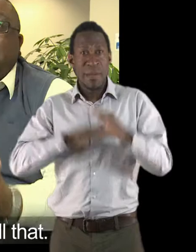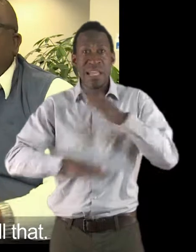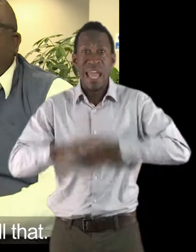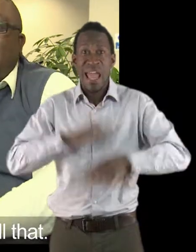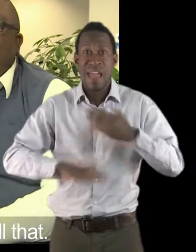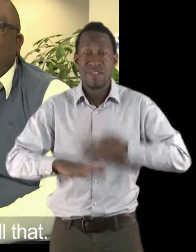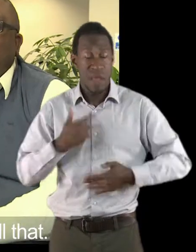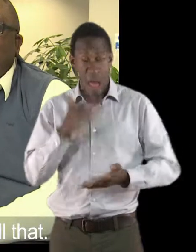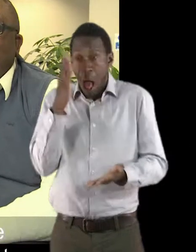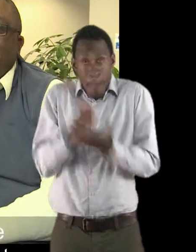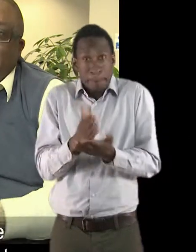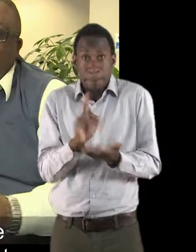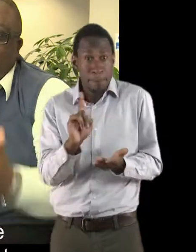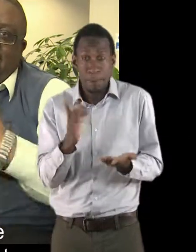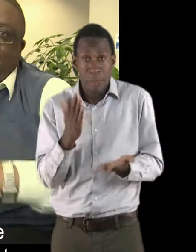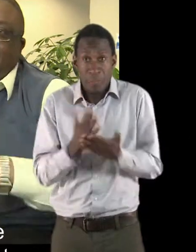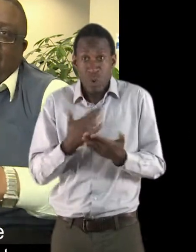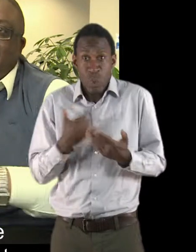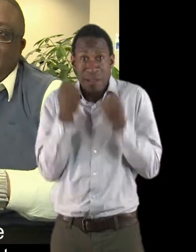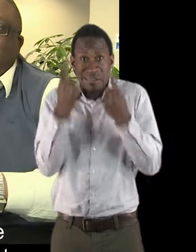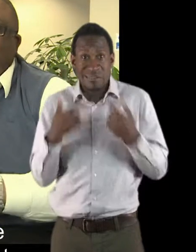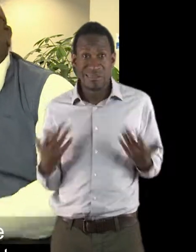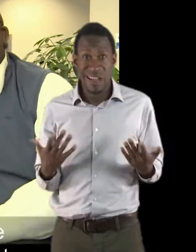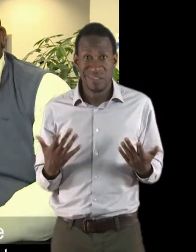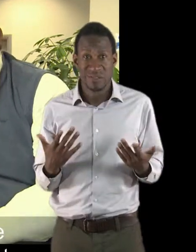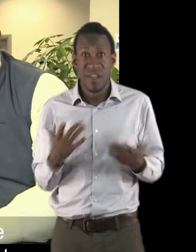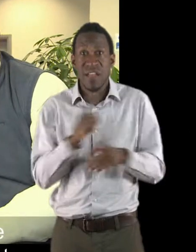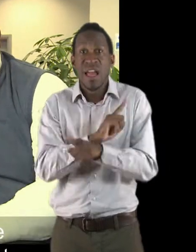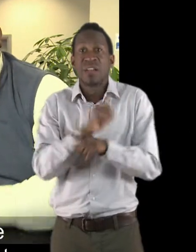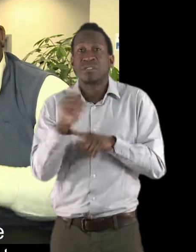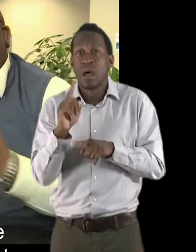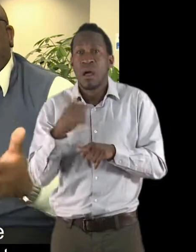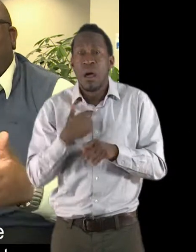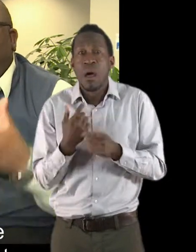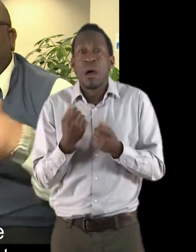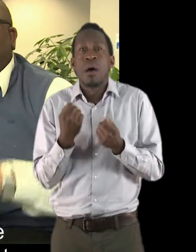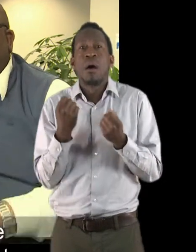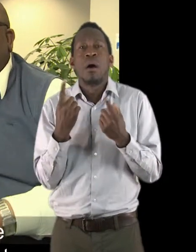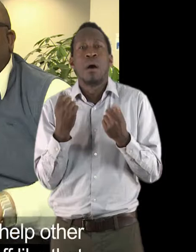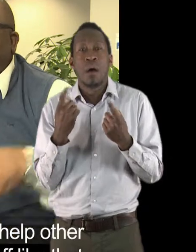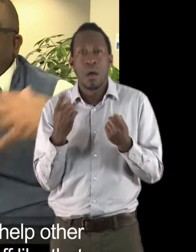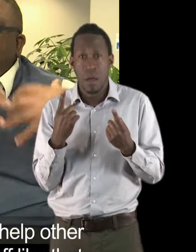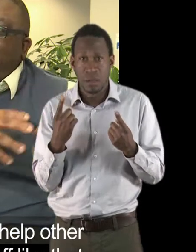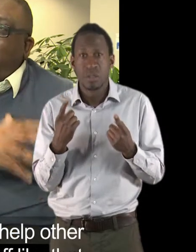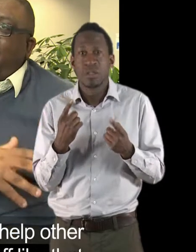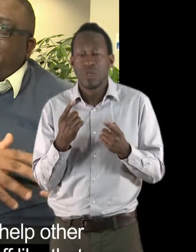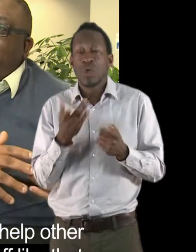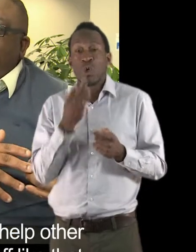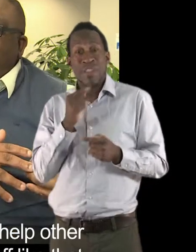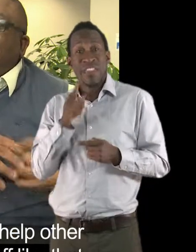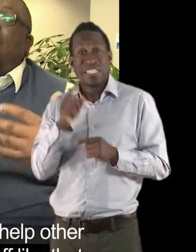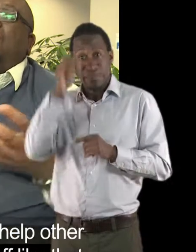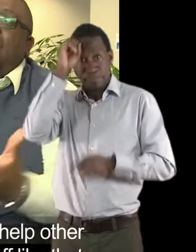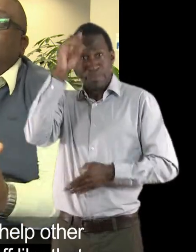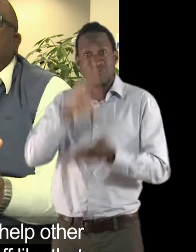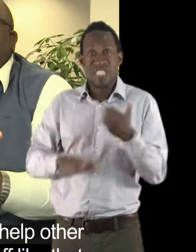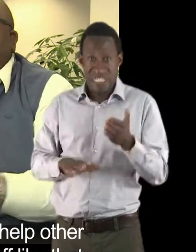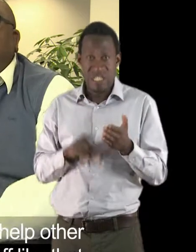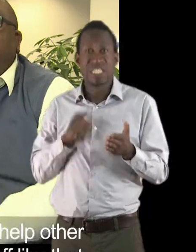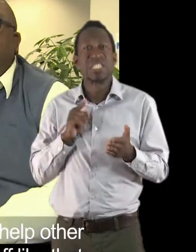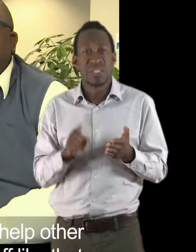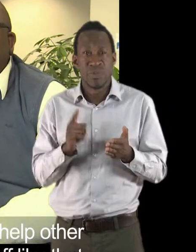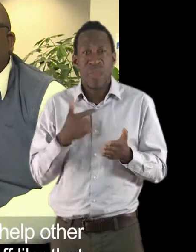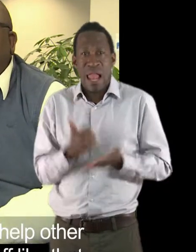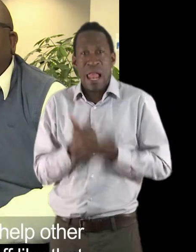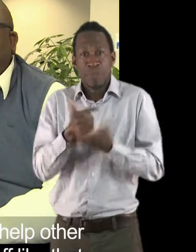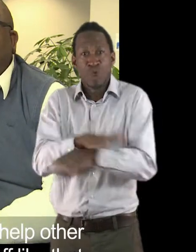understand all that. It isn't until later life that I understand that and I use my experience to help other